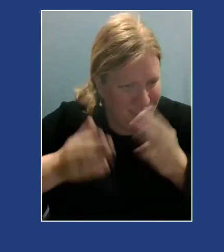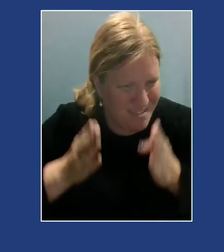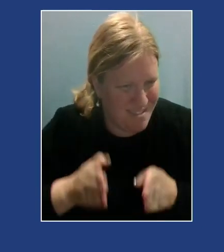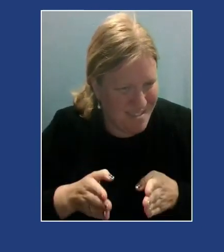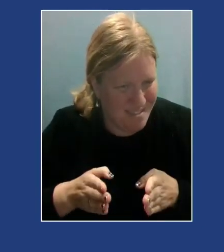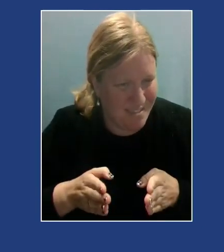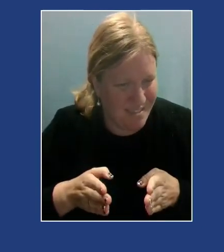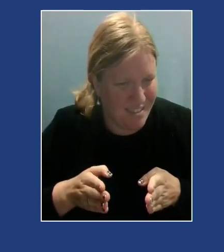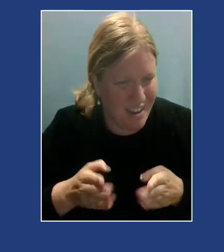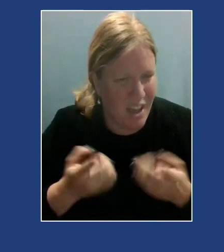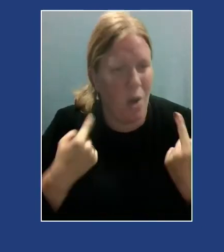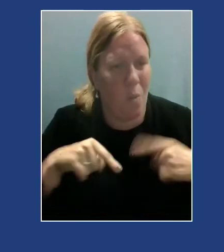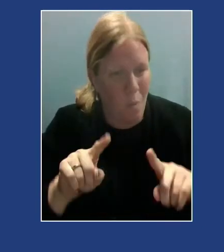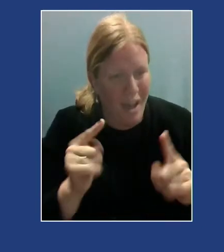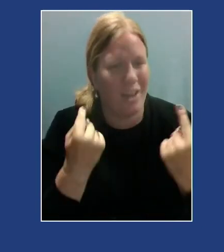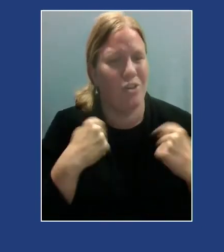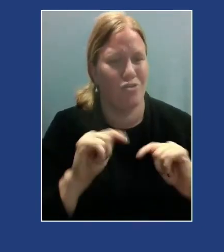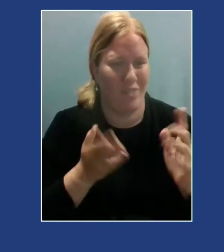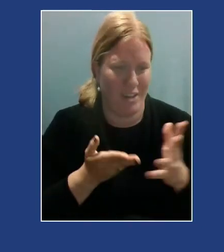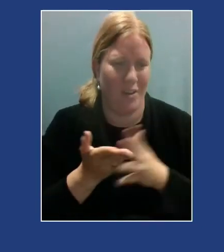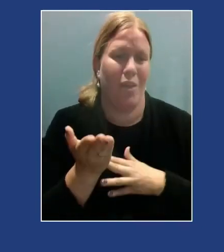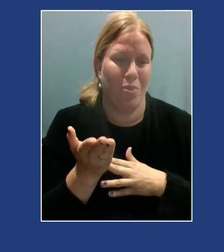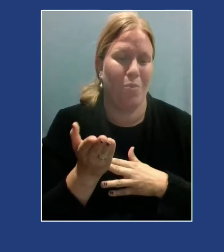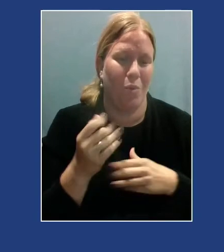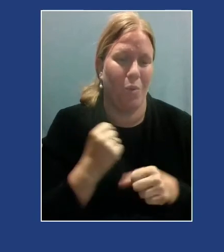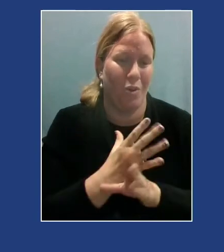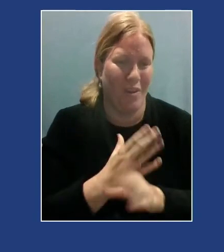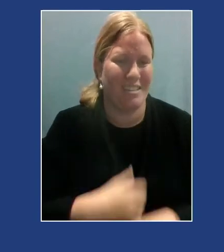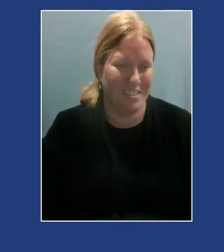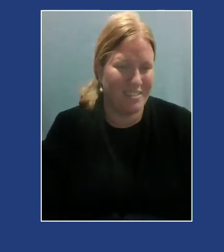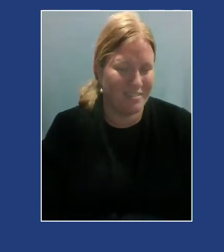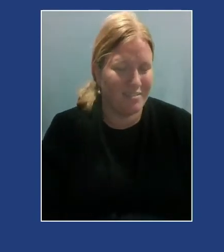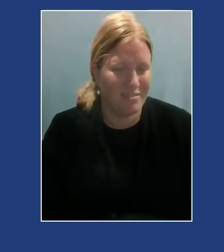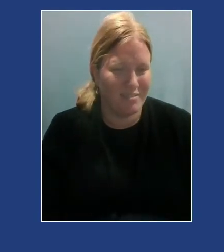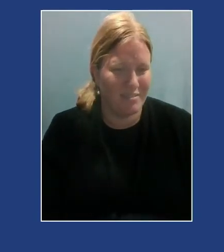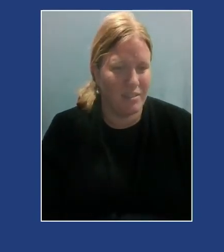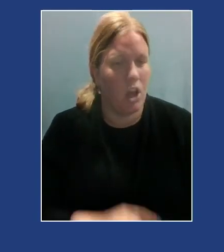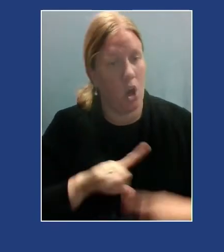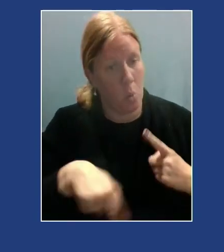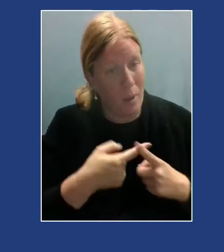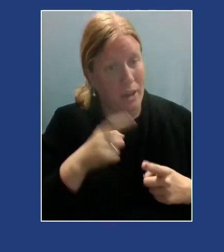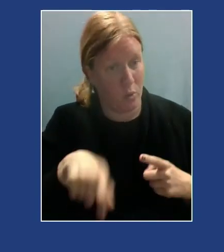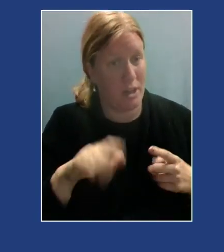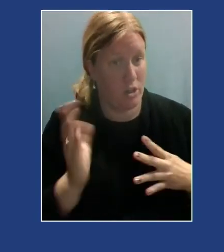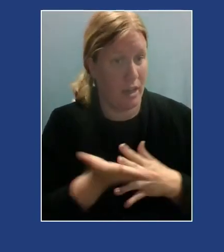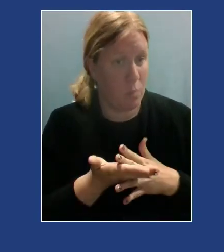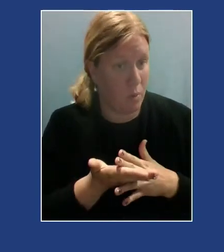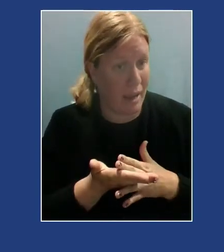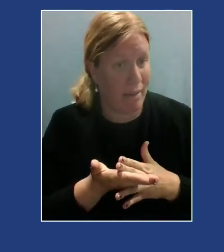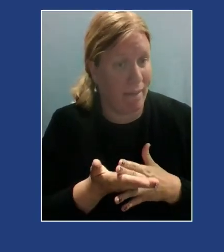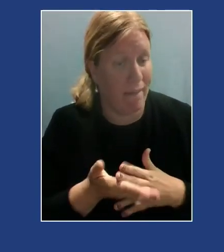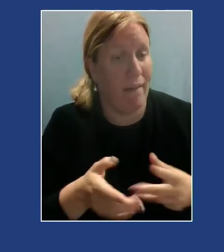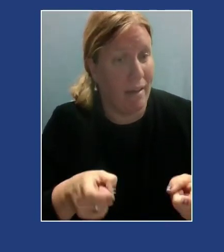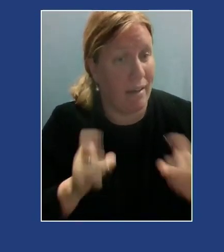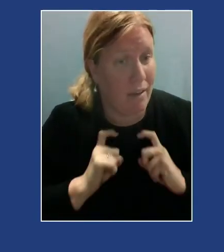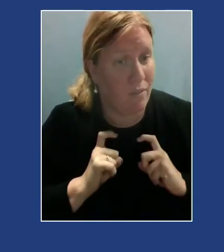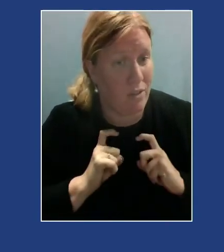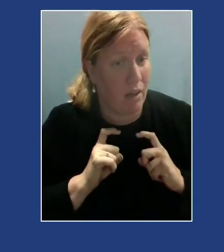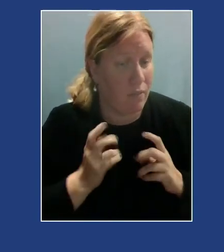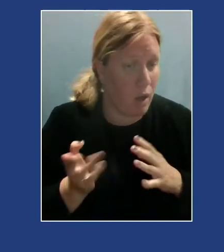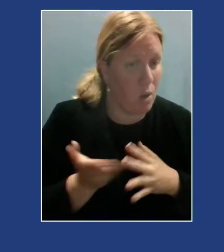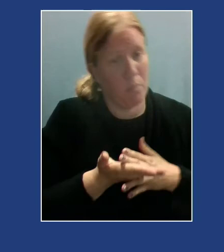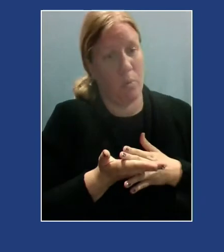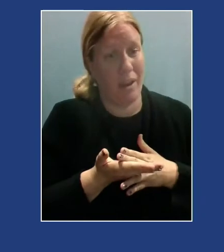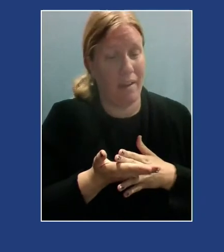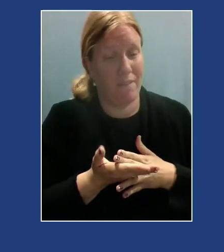get through and move through a crisis? When you need to take a break and give yourself a brief vacation, we're back to the nap